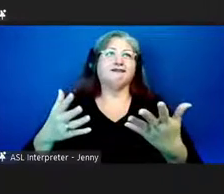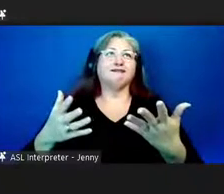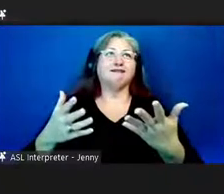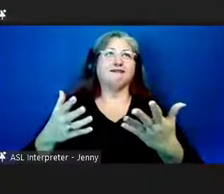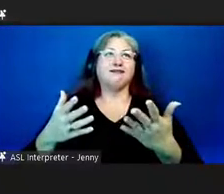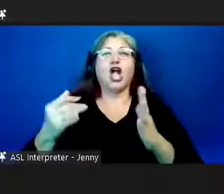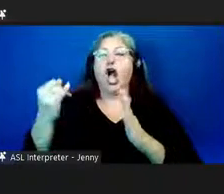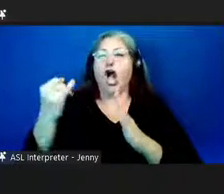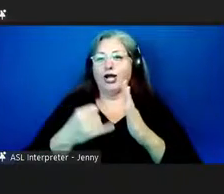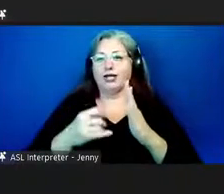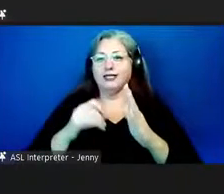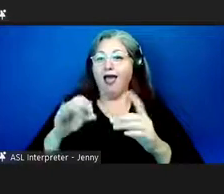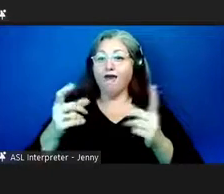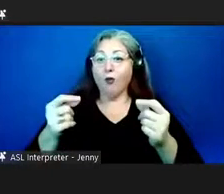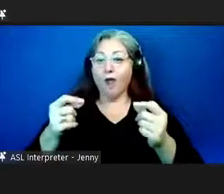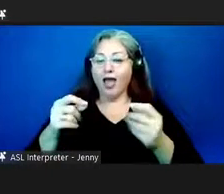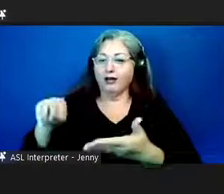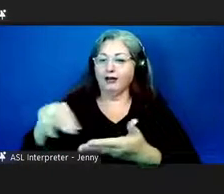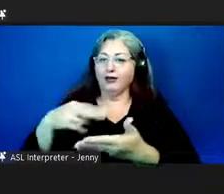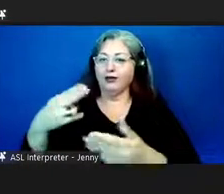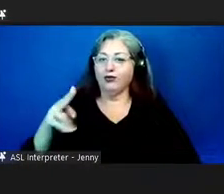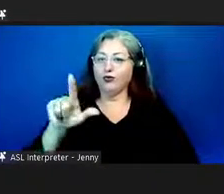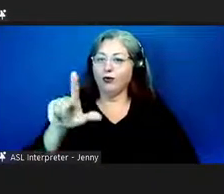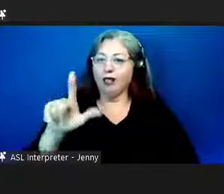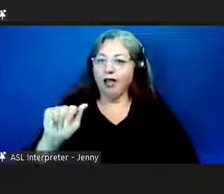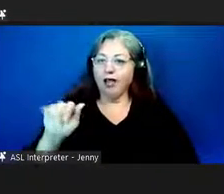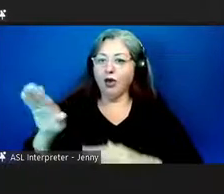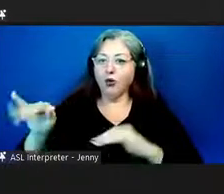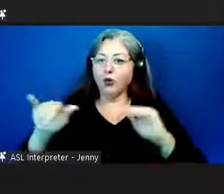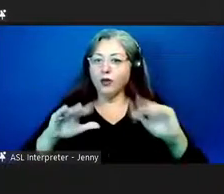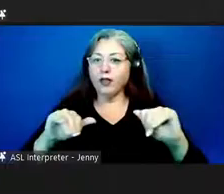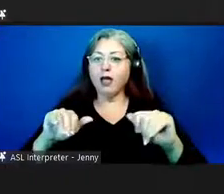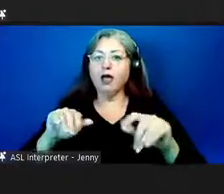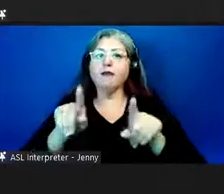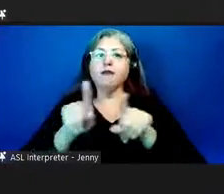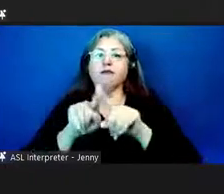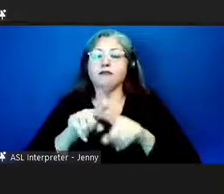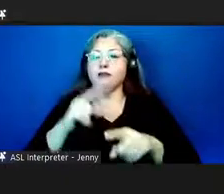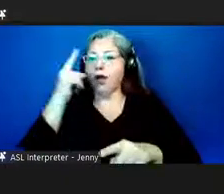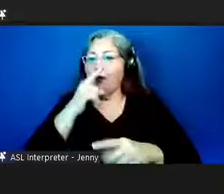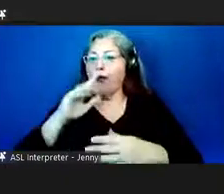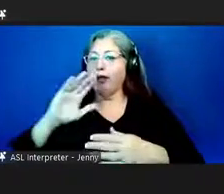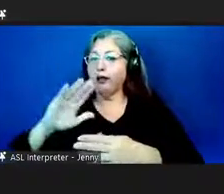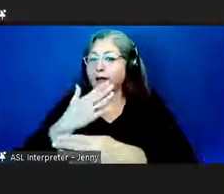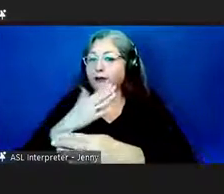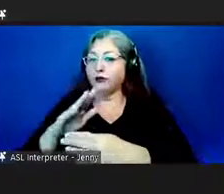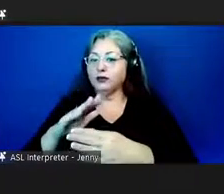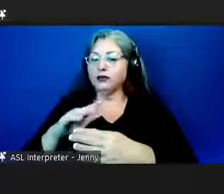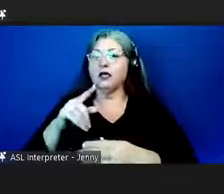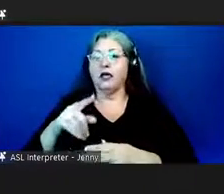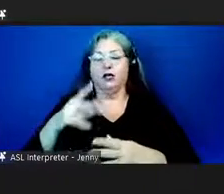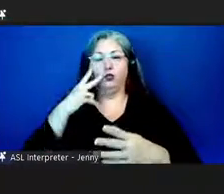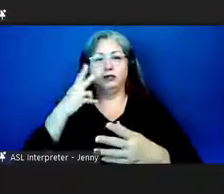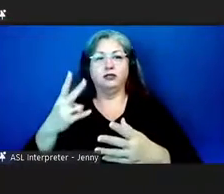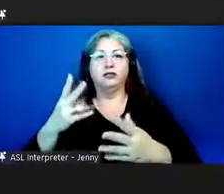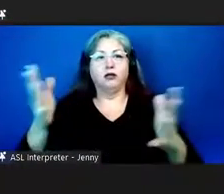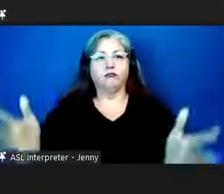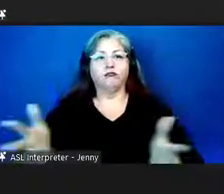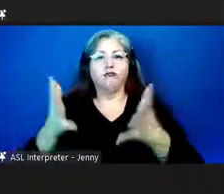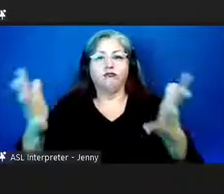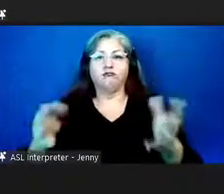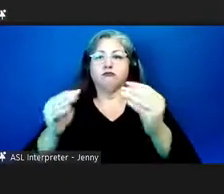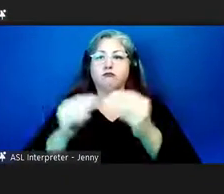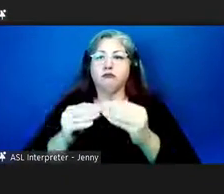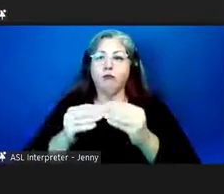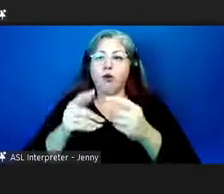arts of the hula and also of even hawaiian music and that has promoted the interest in